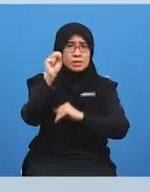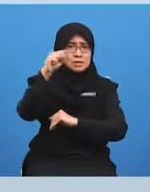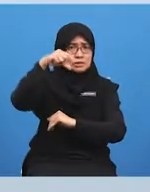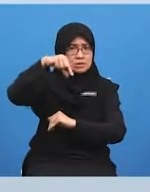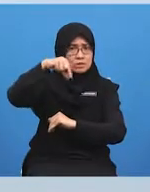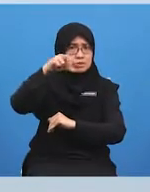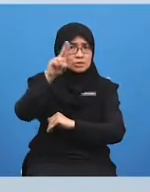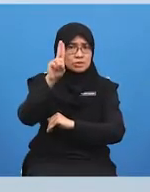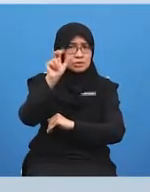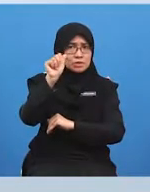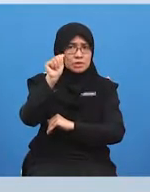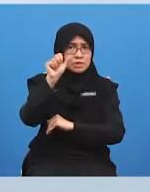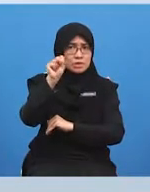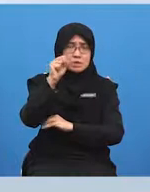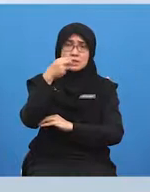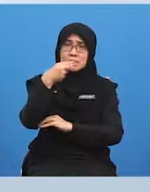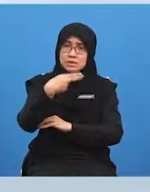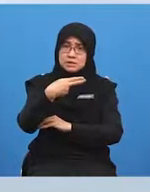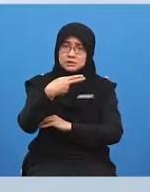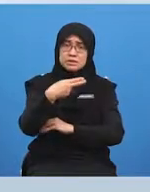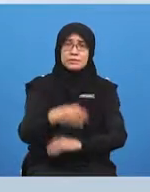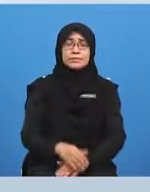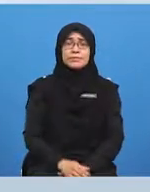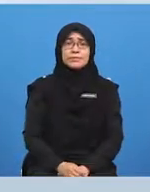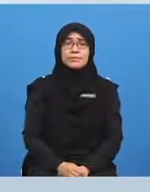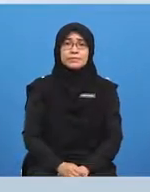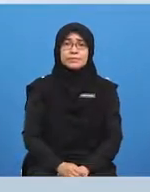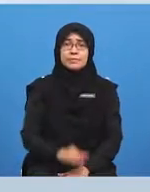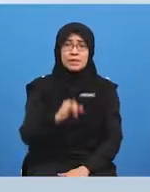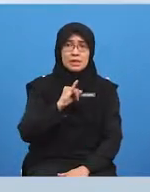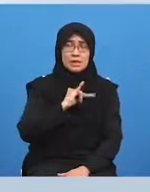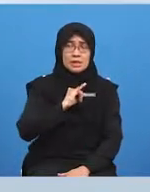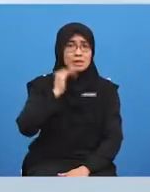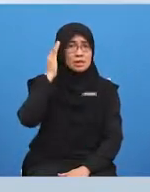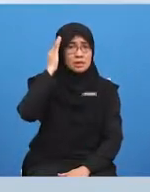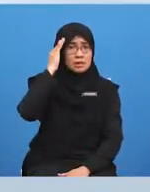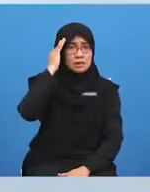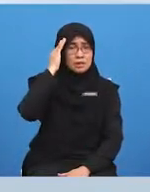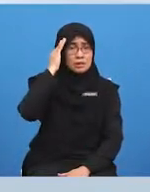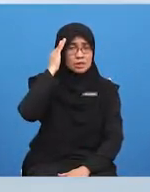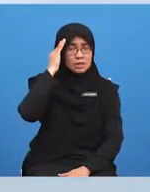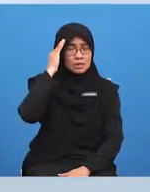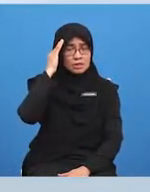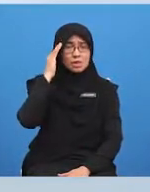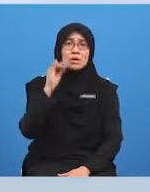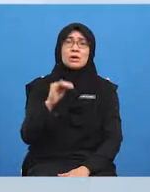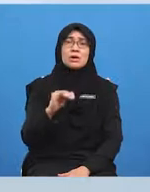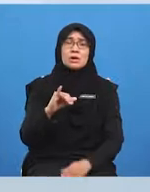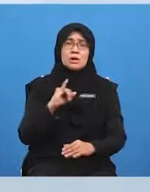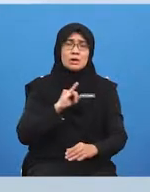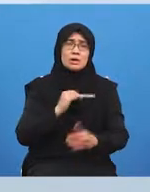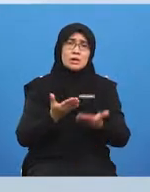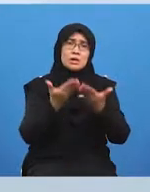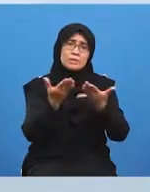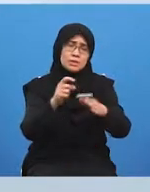does that help oh yeah i know but let's give some time for our boys and girls to